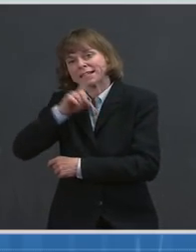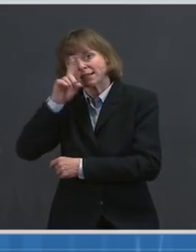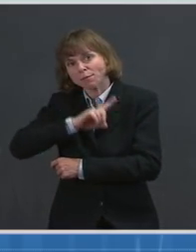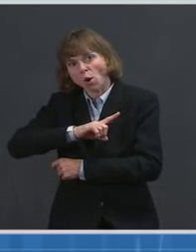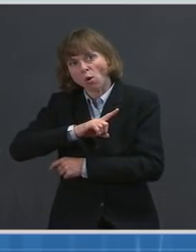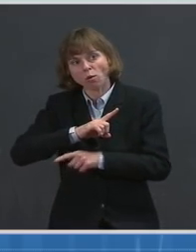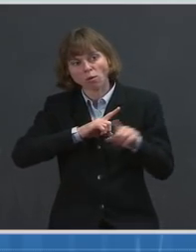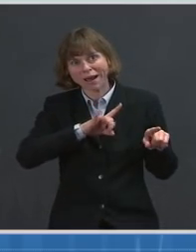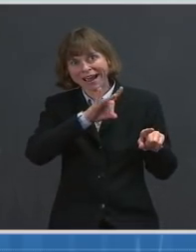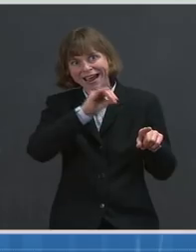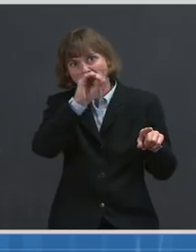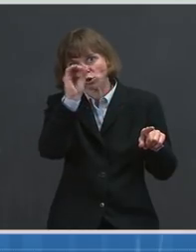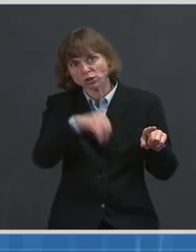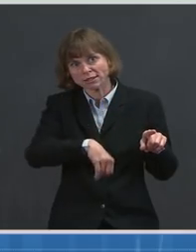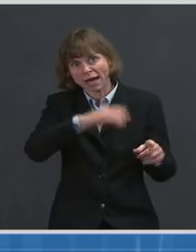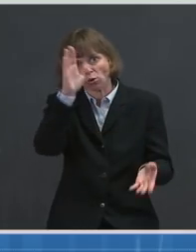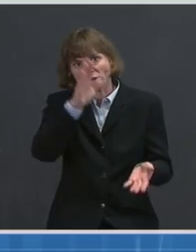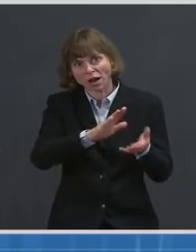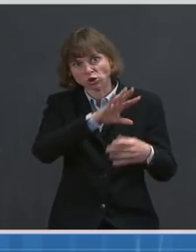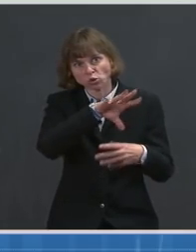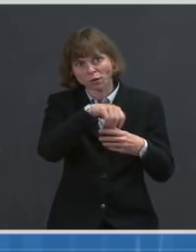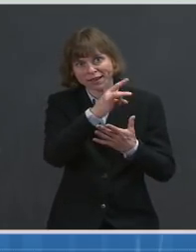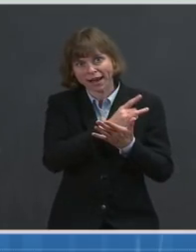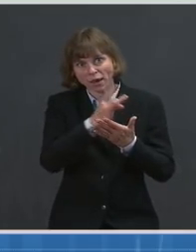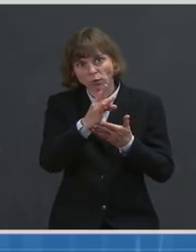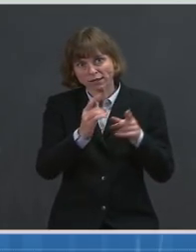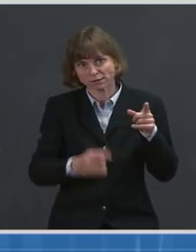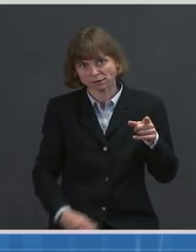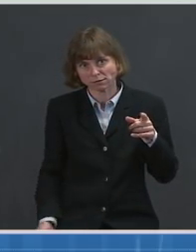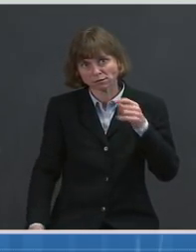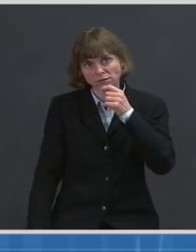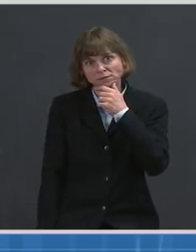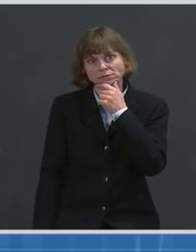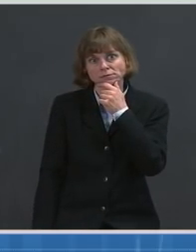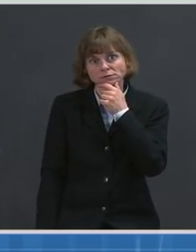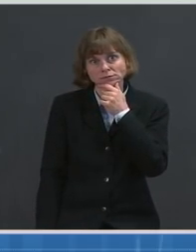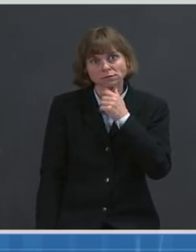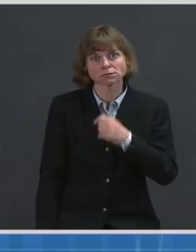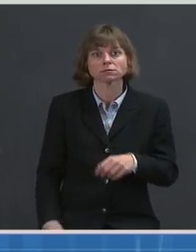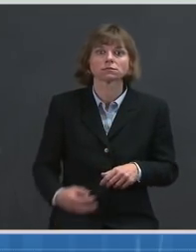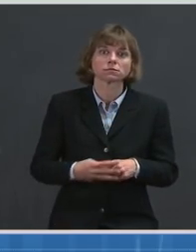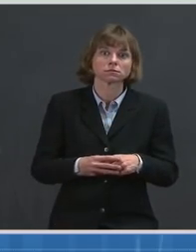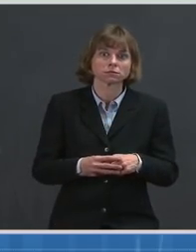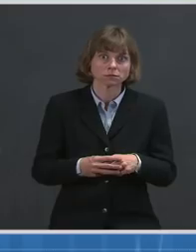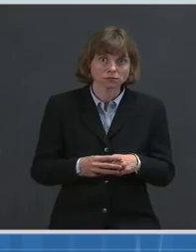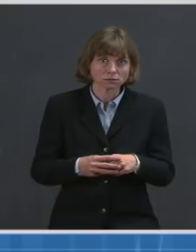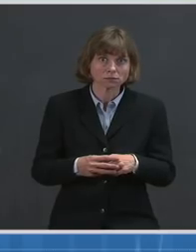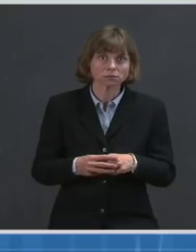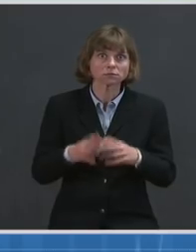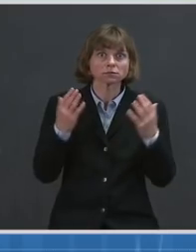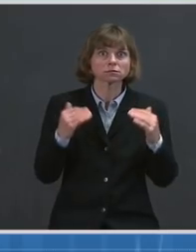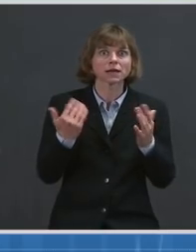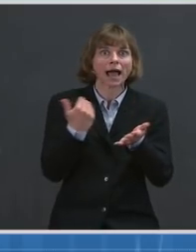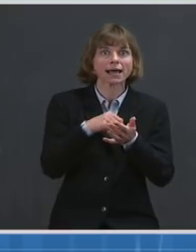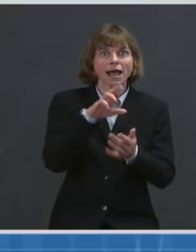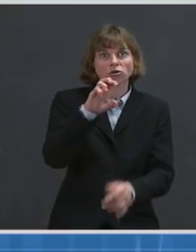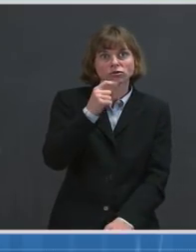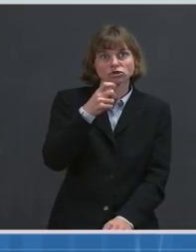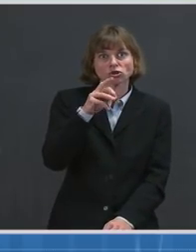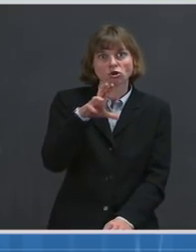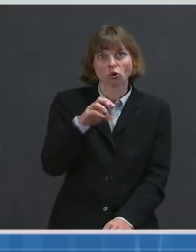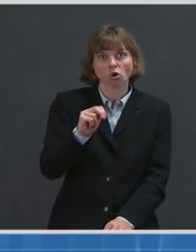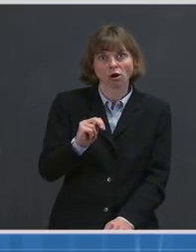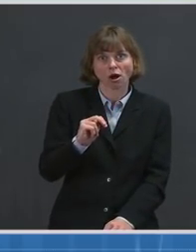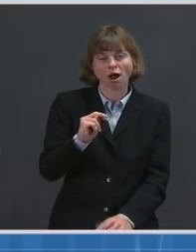worse COVID-19 at eight weeks. Next slide. Here again is the Regeneron Cove antibody